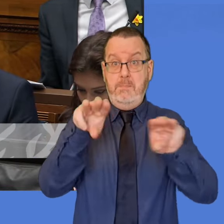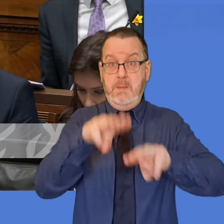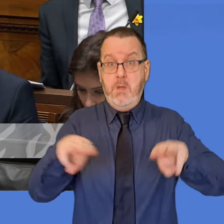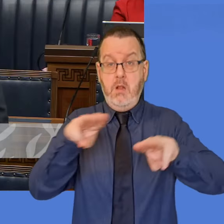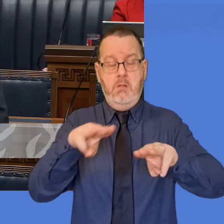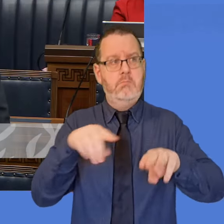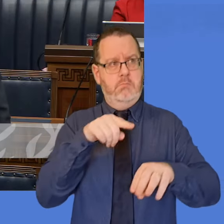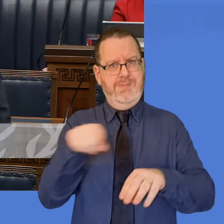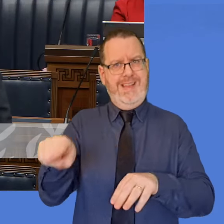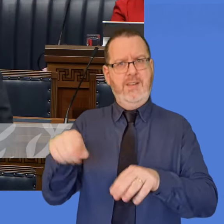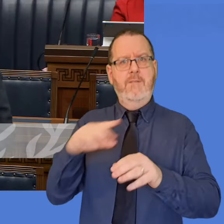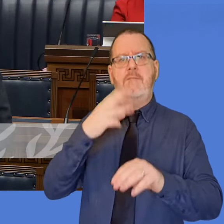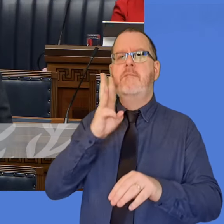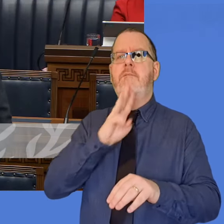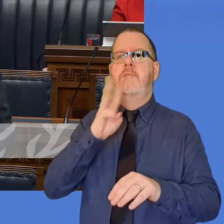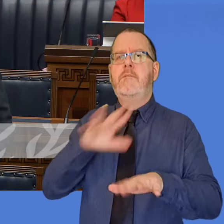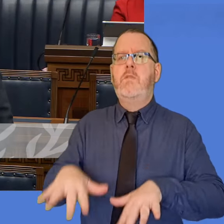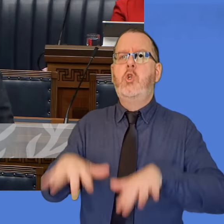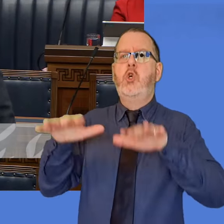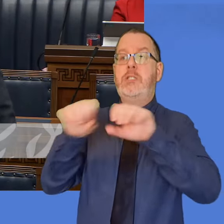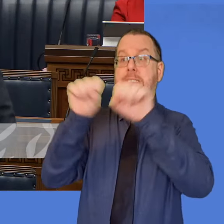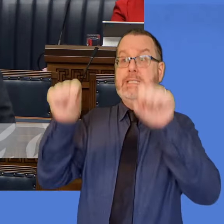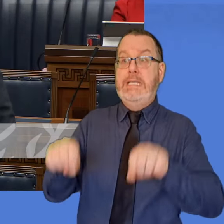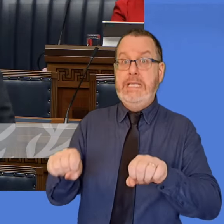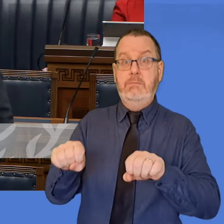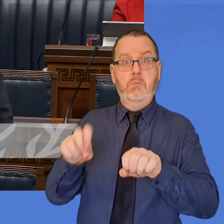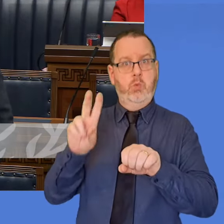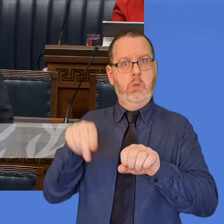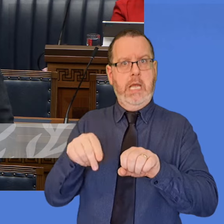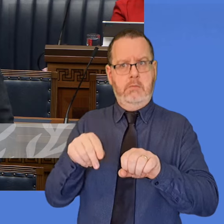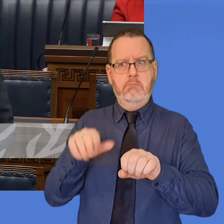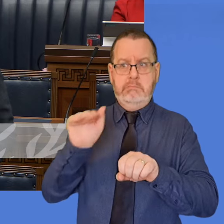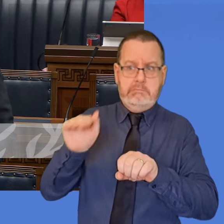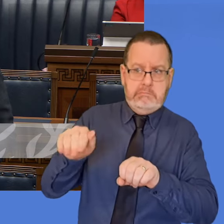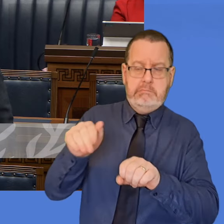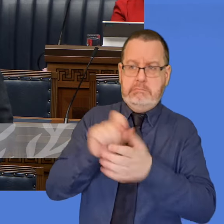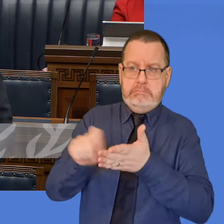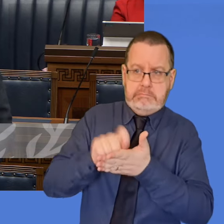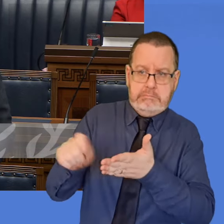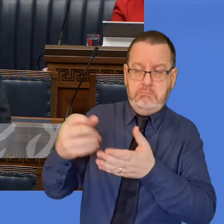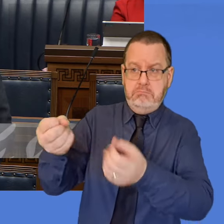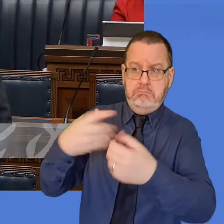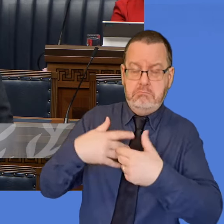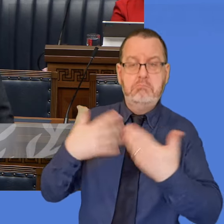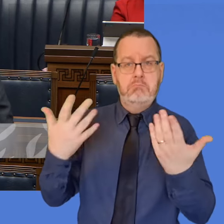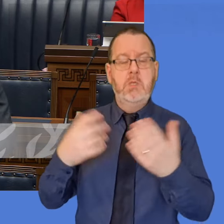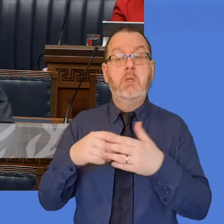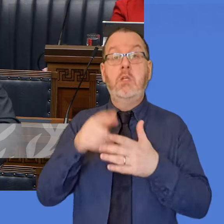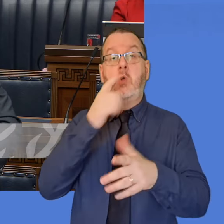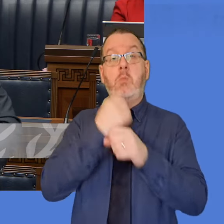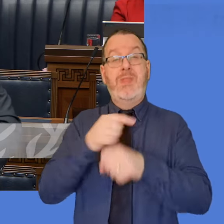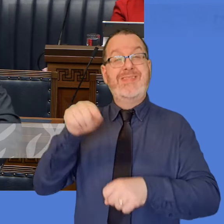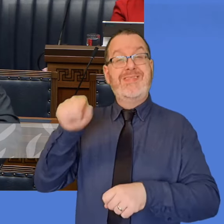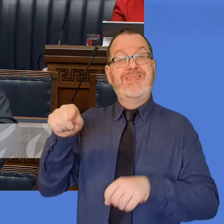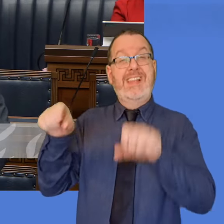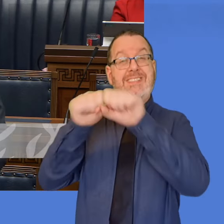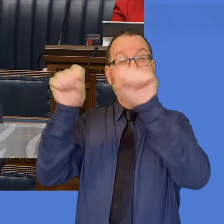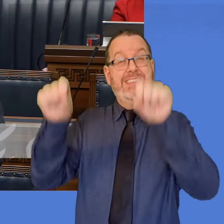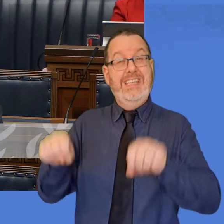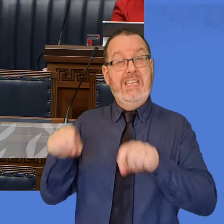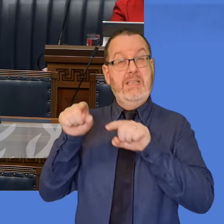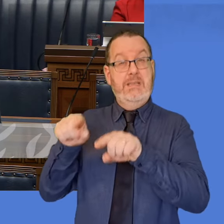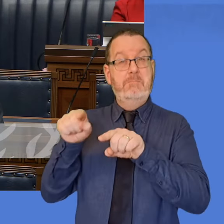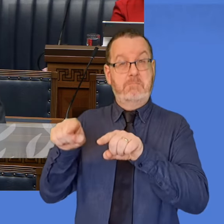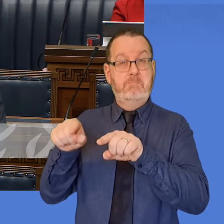in the situation that they find themselves. In regards to the scheme itself, any change to